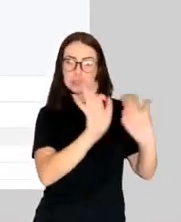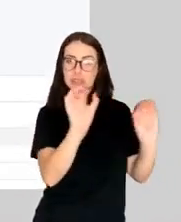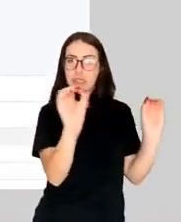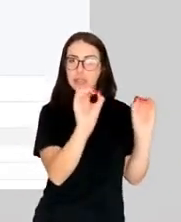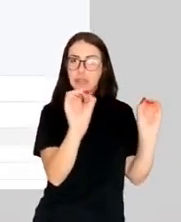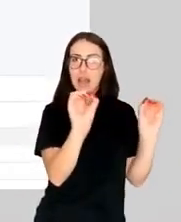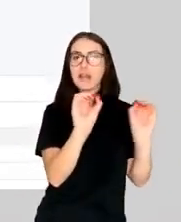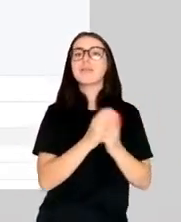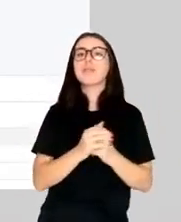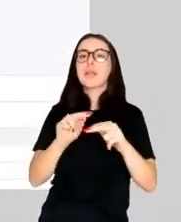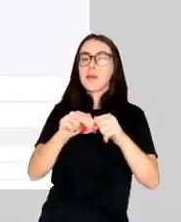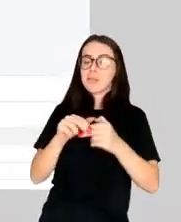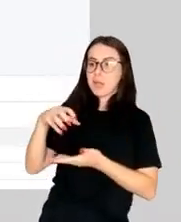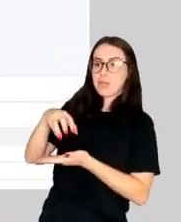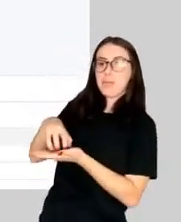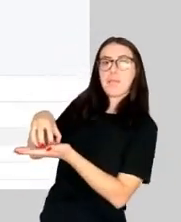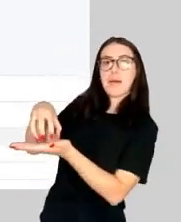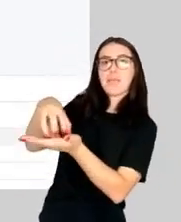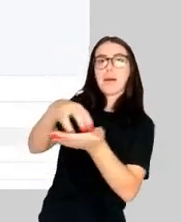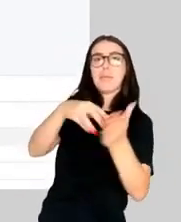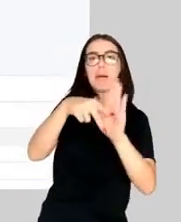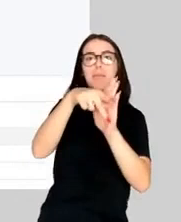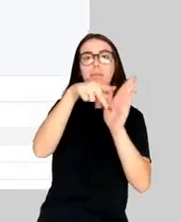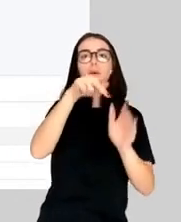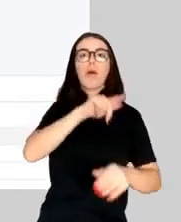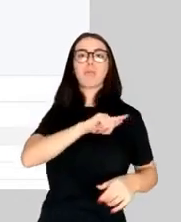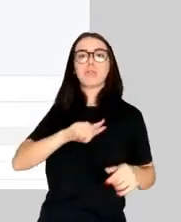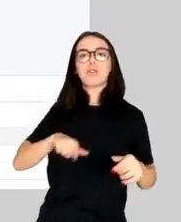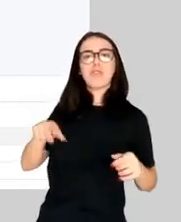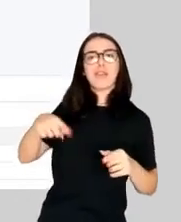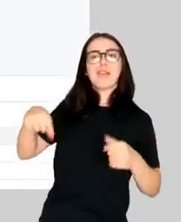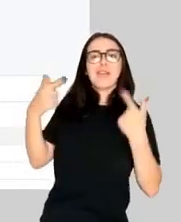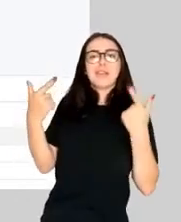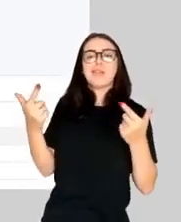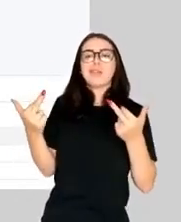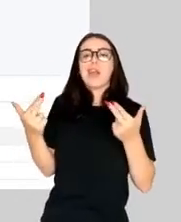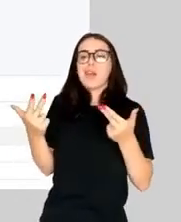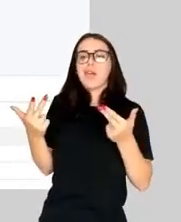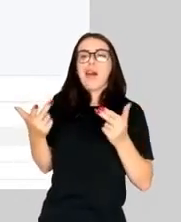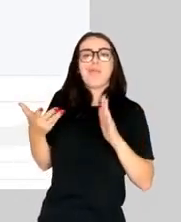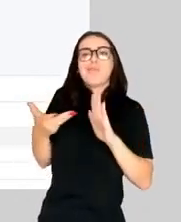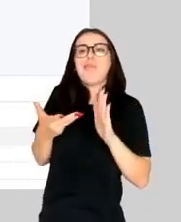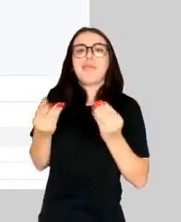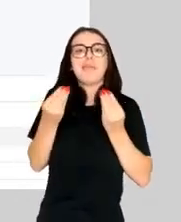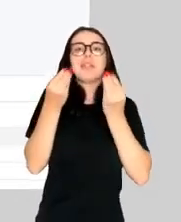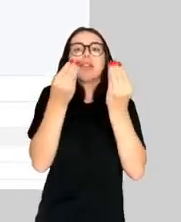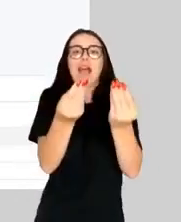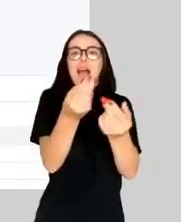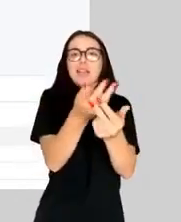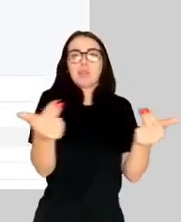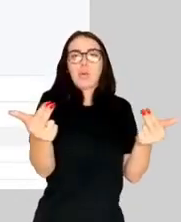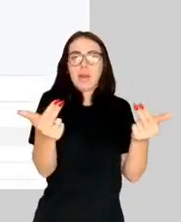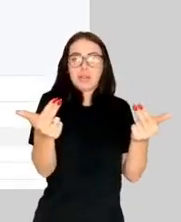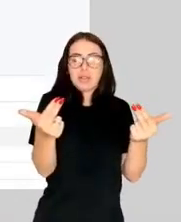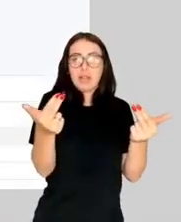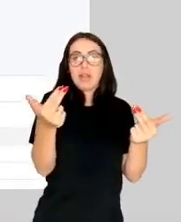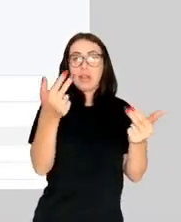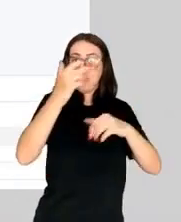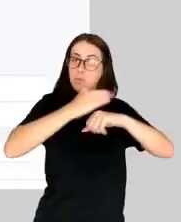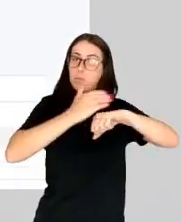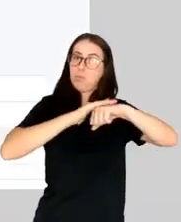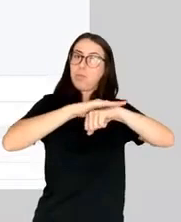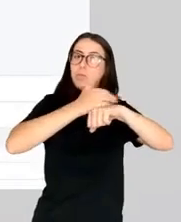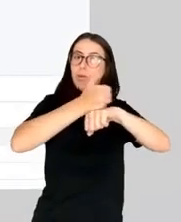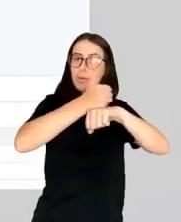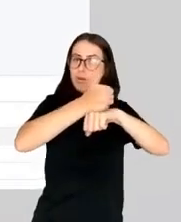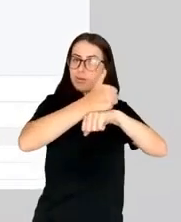the data easily accessible to the press. So a tremendous amount of manual effort can be required to extract the structured data and put